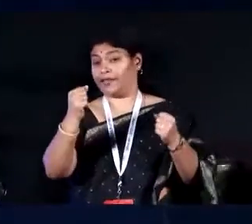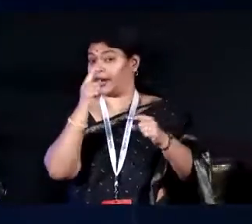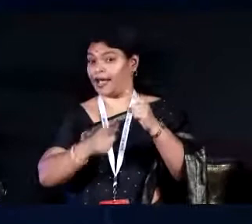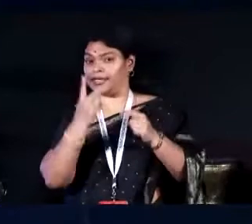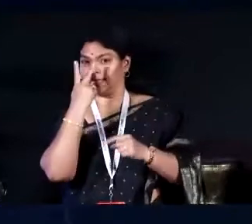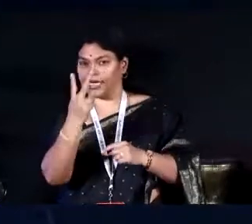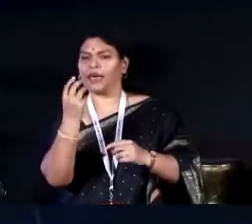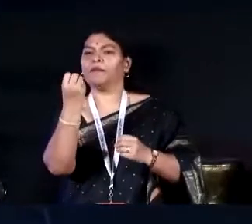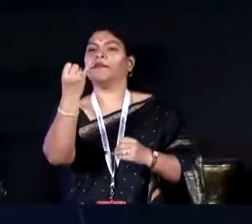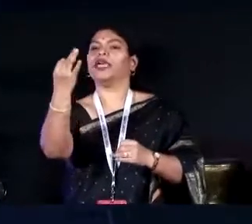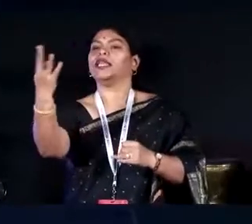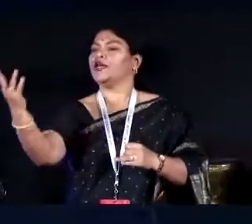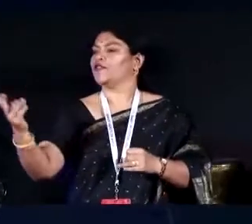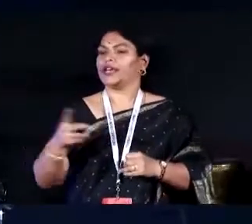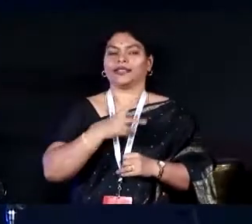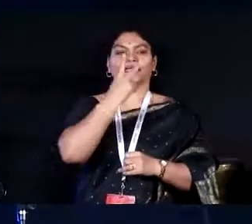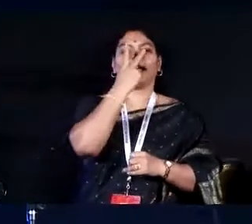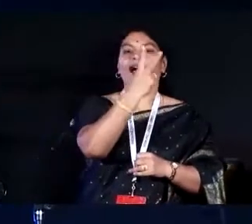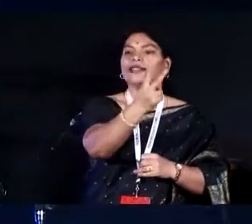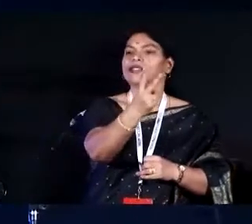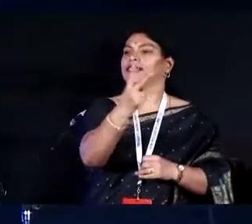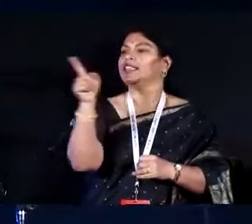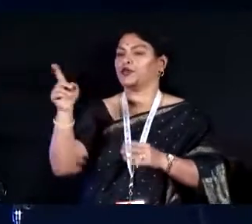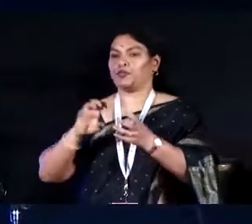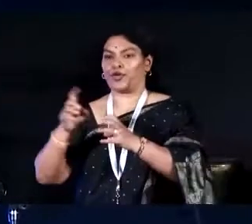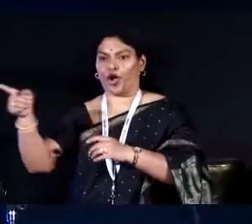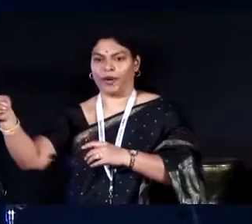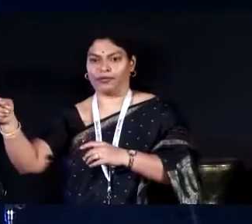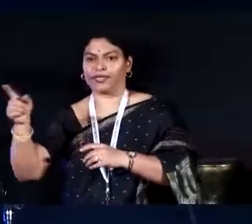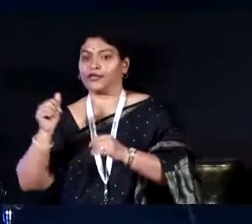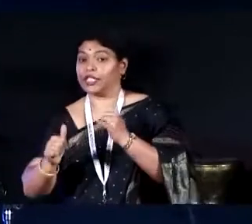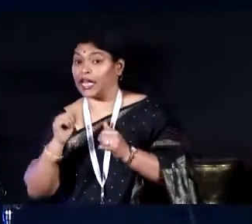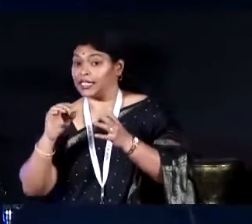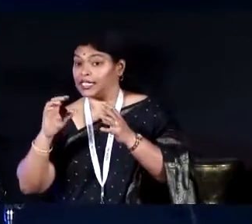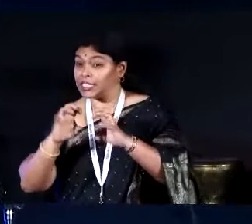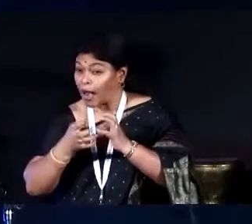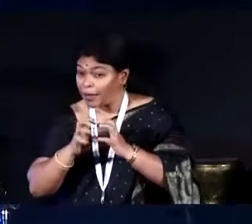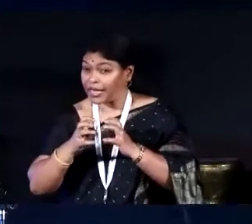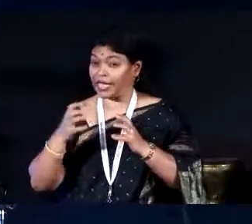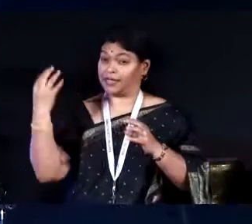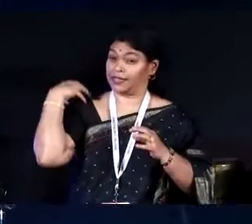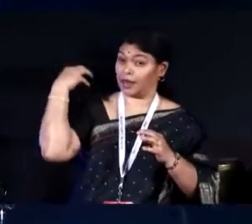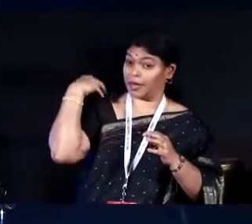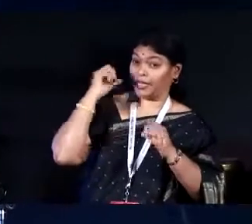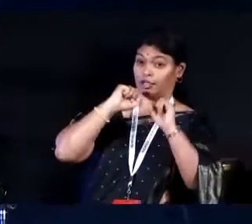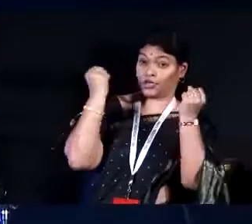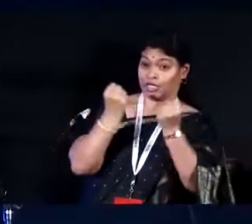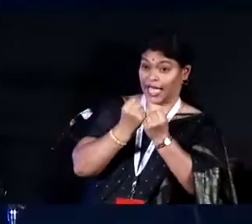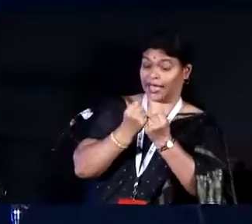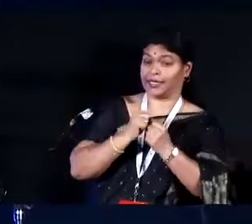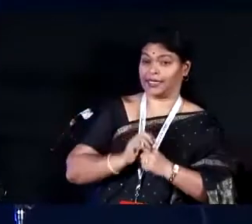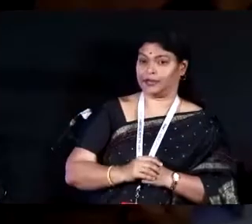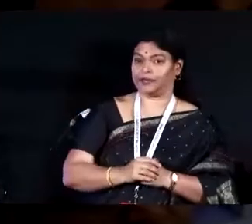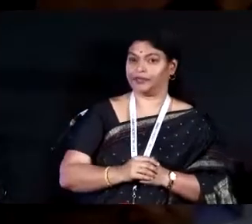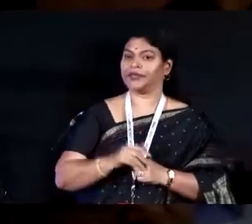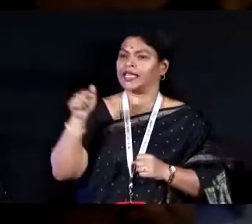many of us are not able to see those non-issues which are troubling this country, this society, this world in a much bigger way.